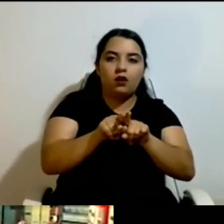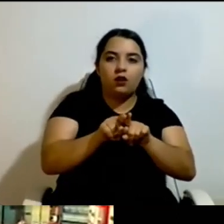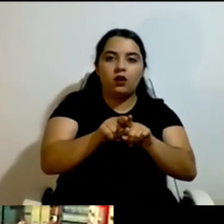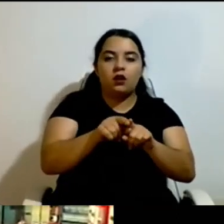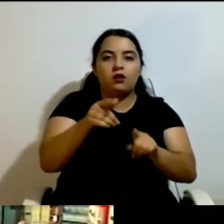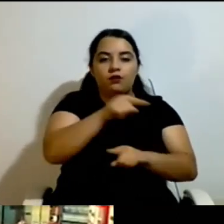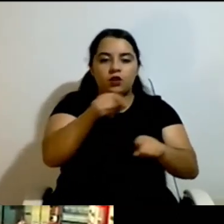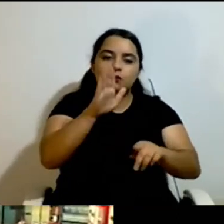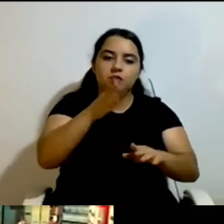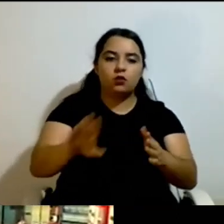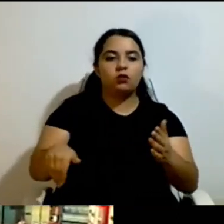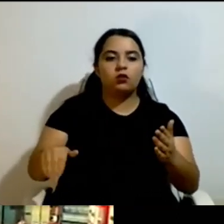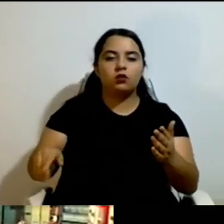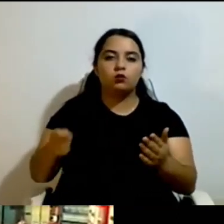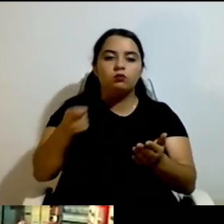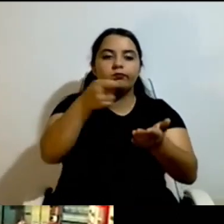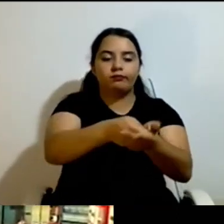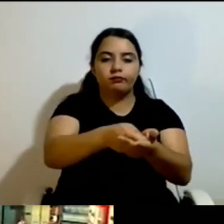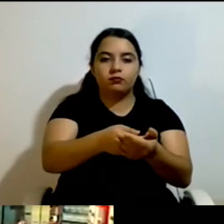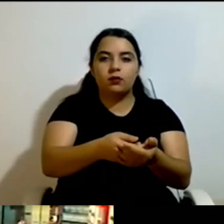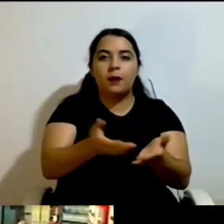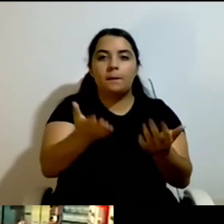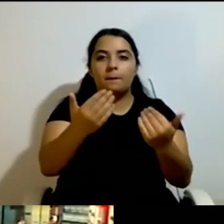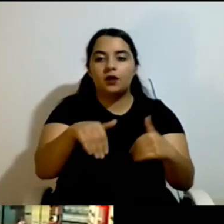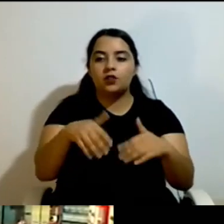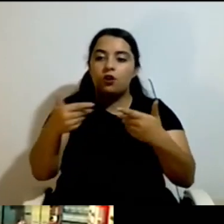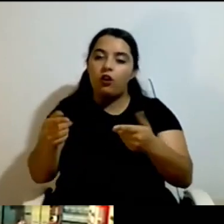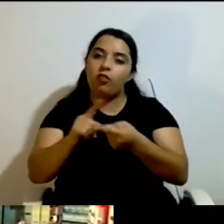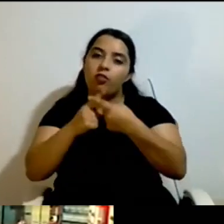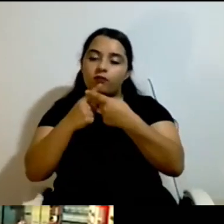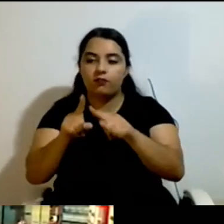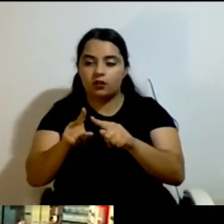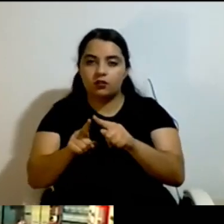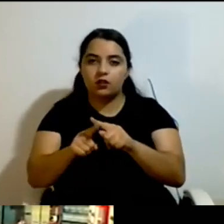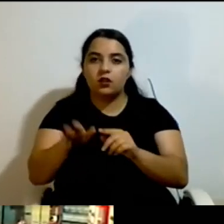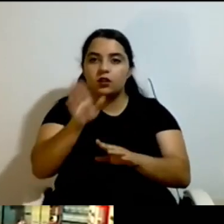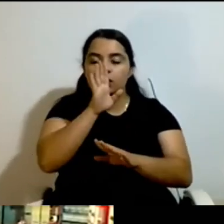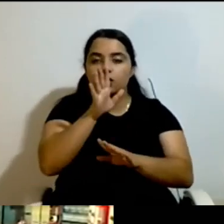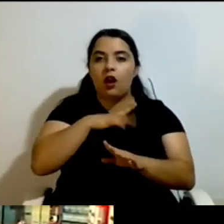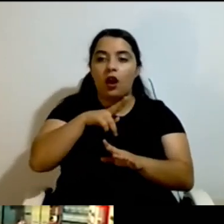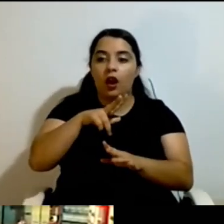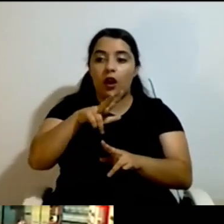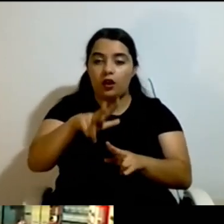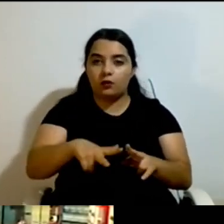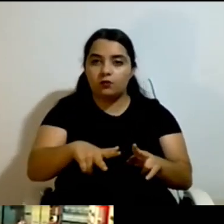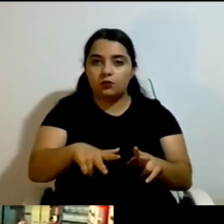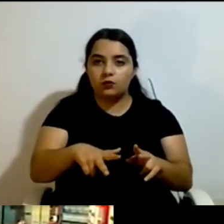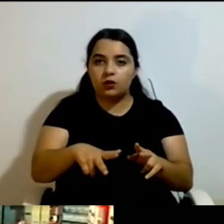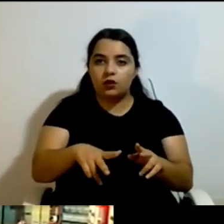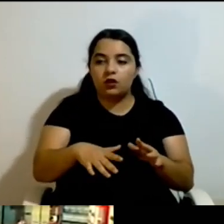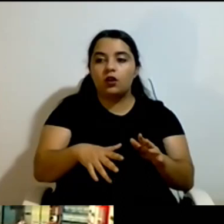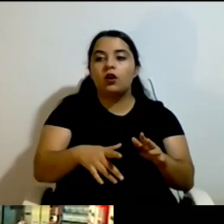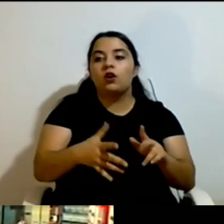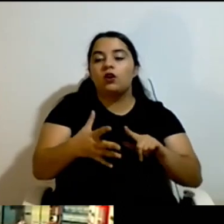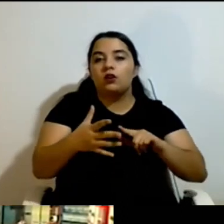assessment, you have a chance that you can put in things that the government will never want to put in. Because you have a